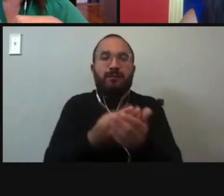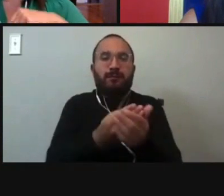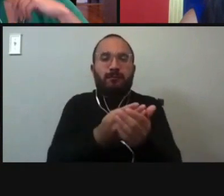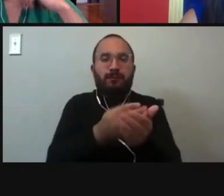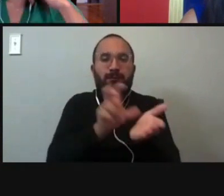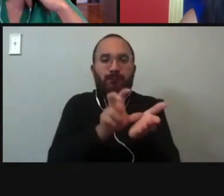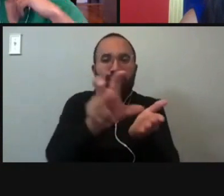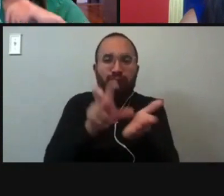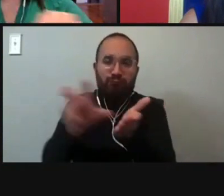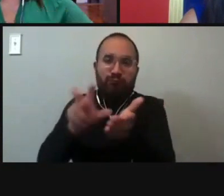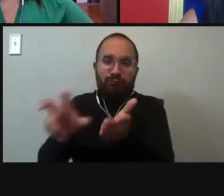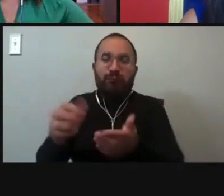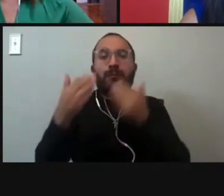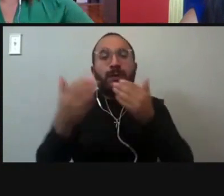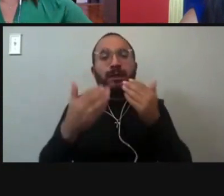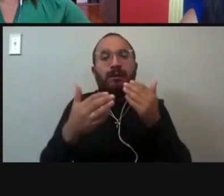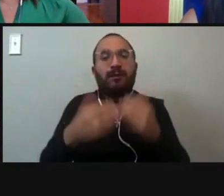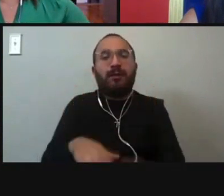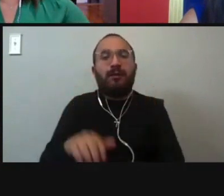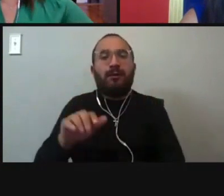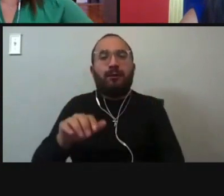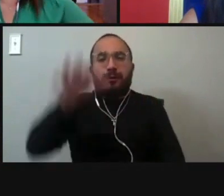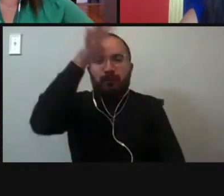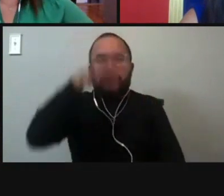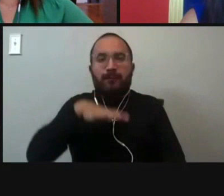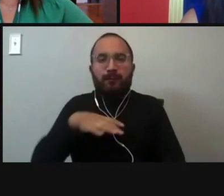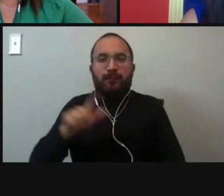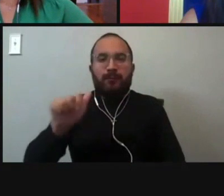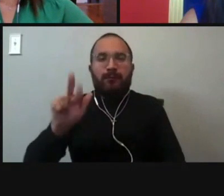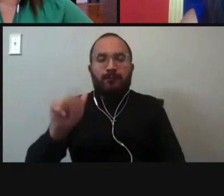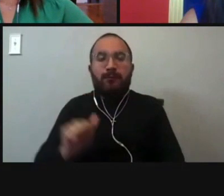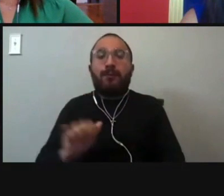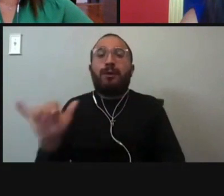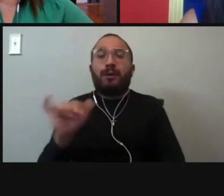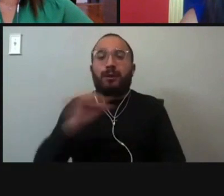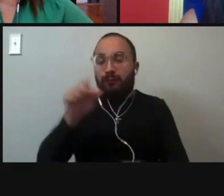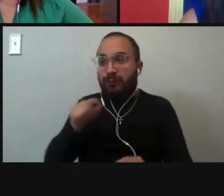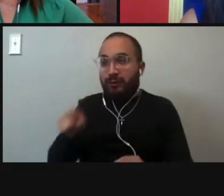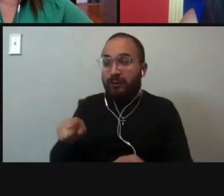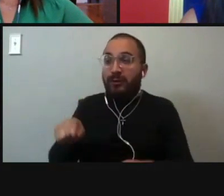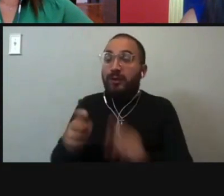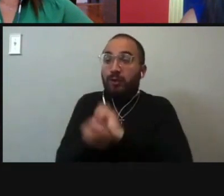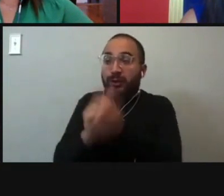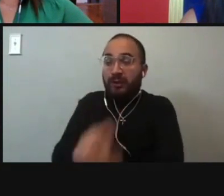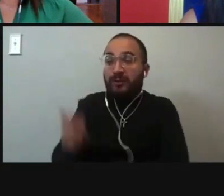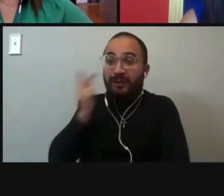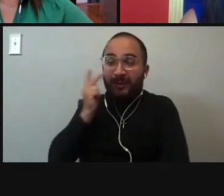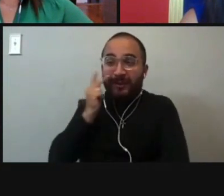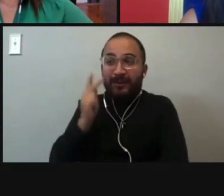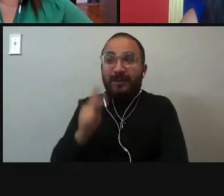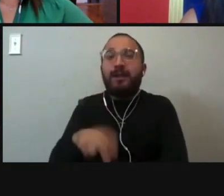Great. Thank you very much. Uh, Mr. Lara, the same question for you. Um, what changes, if any, would you like to see in the bear County